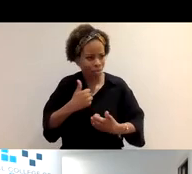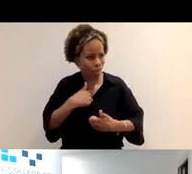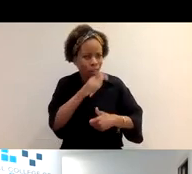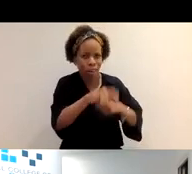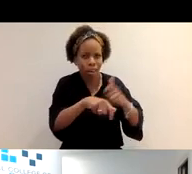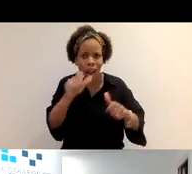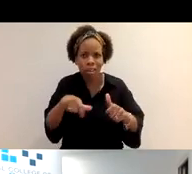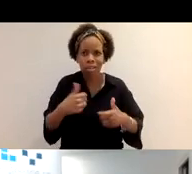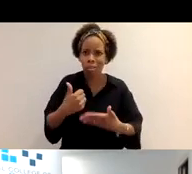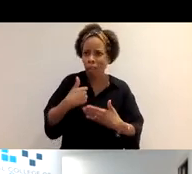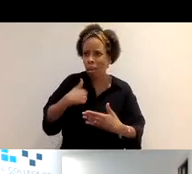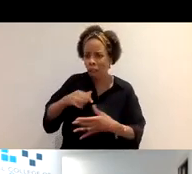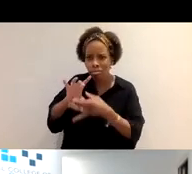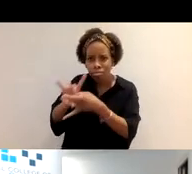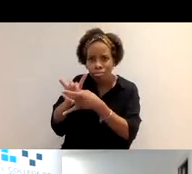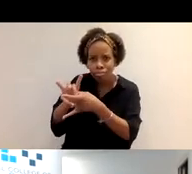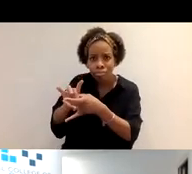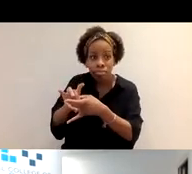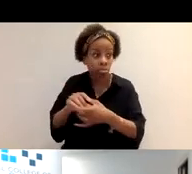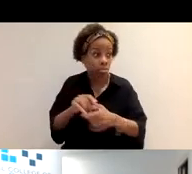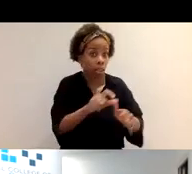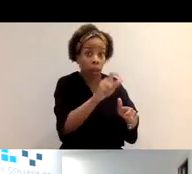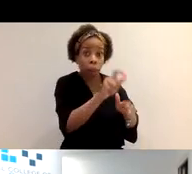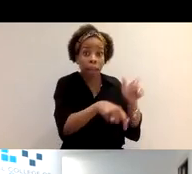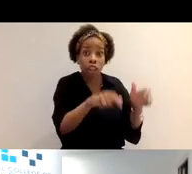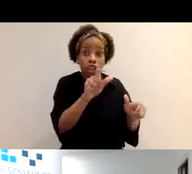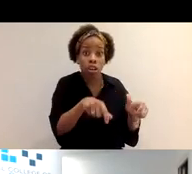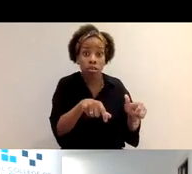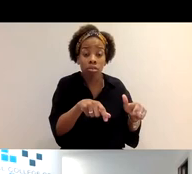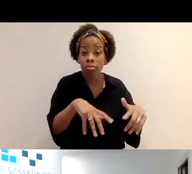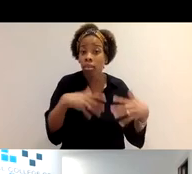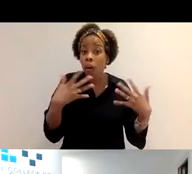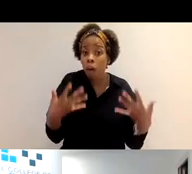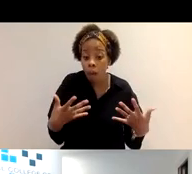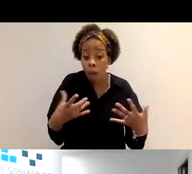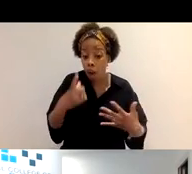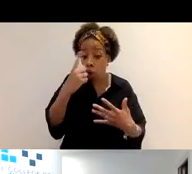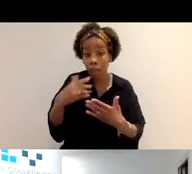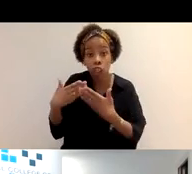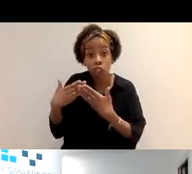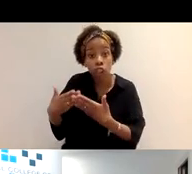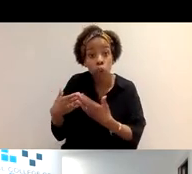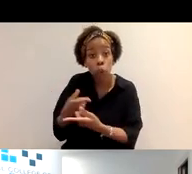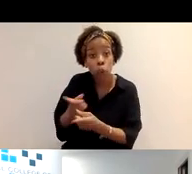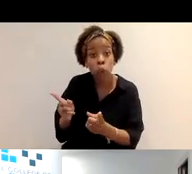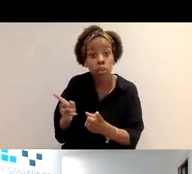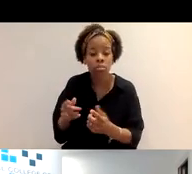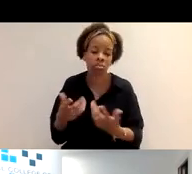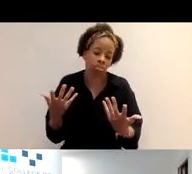you know, it could be patients, or it could be, as Natalie said, could be students or something like that.